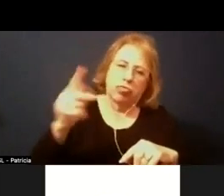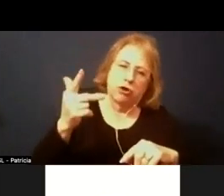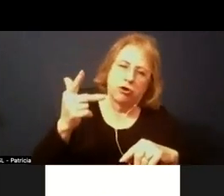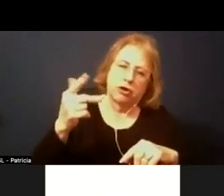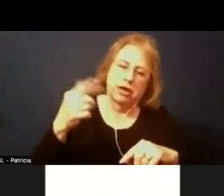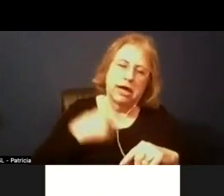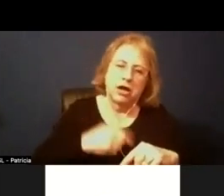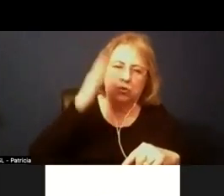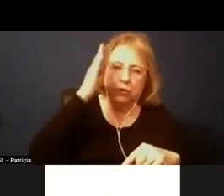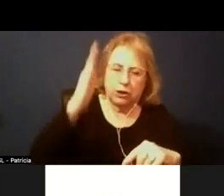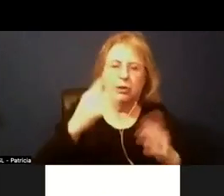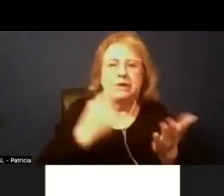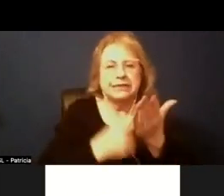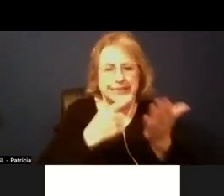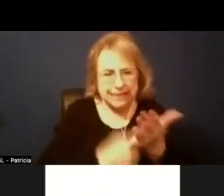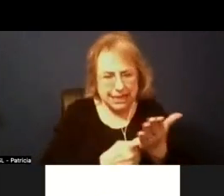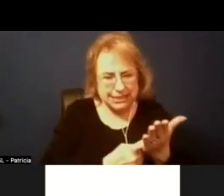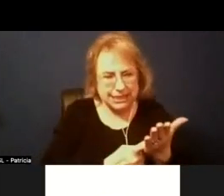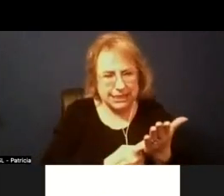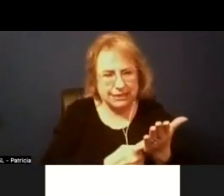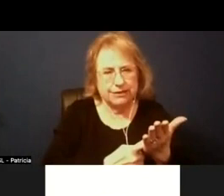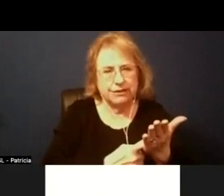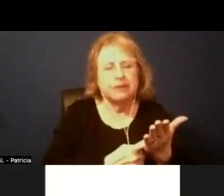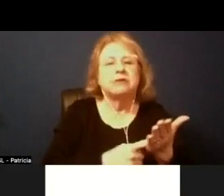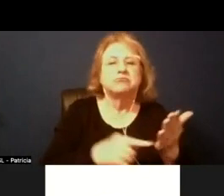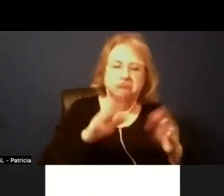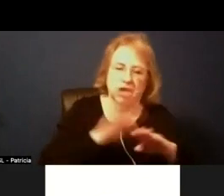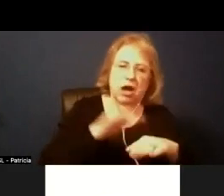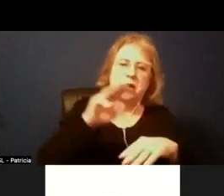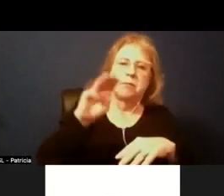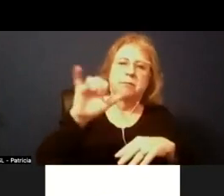will absolutely discuss it on at the very latest on march 10th